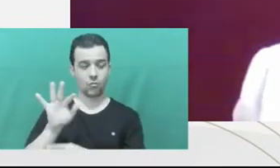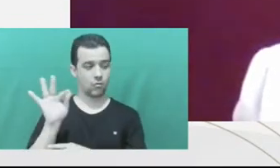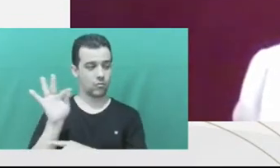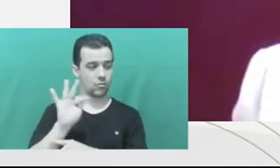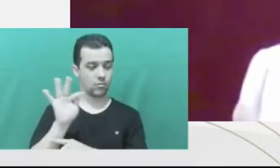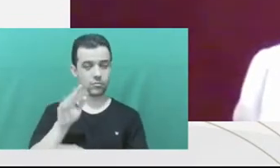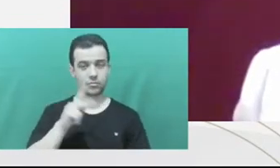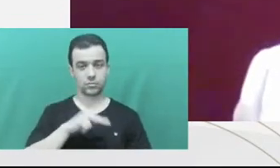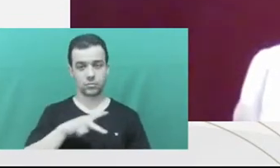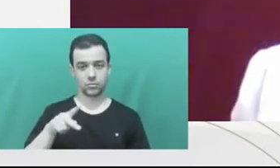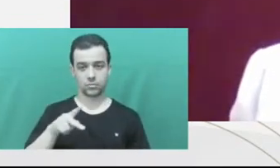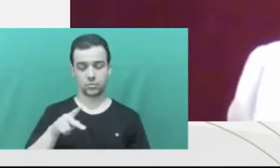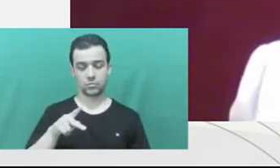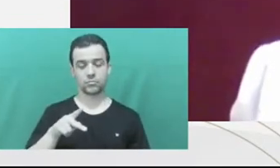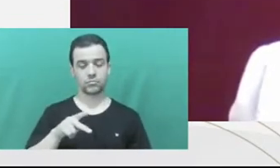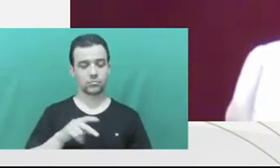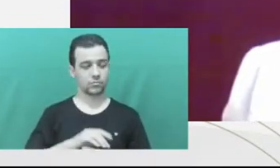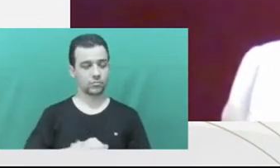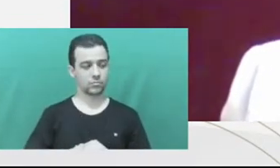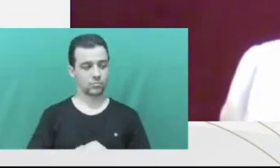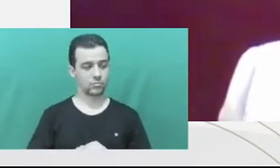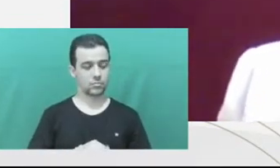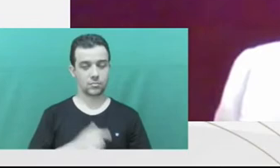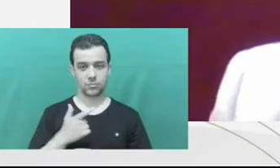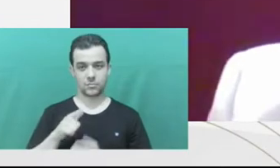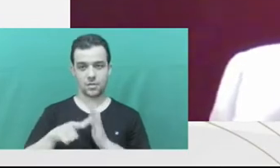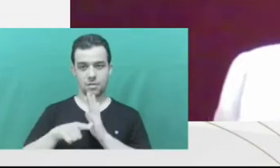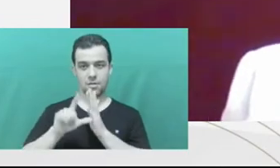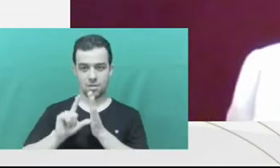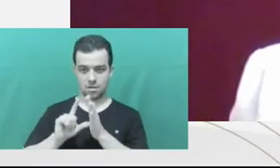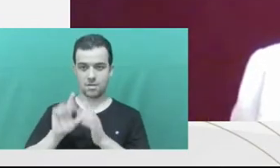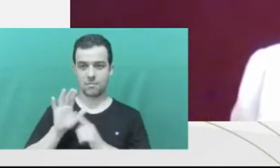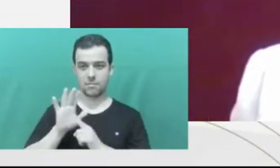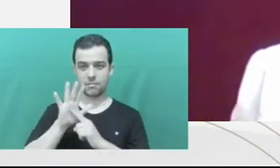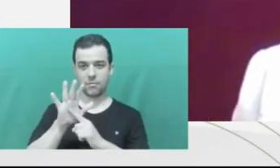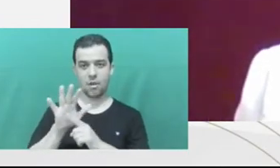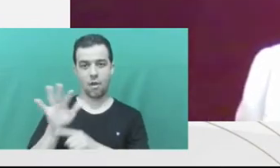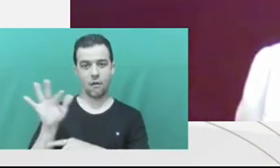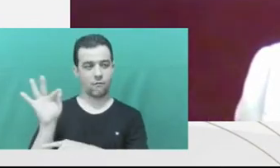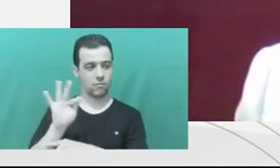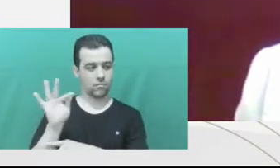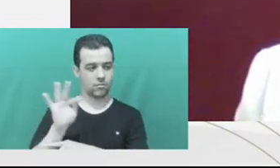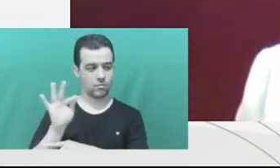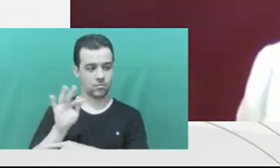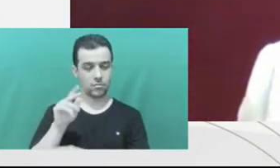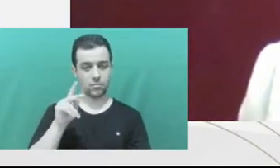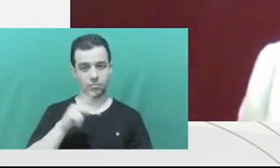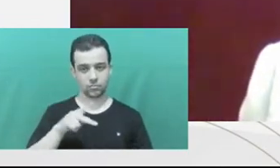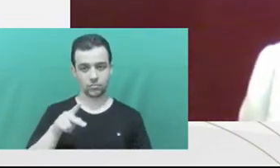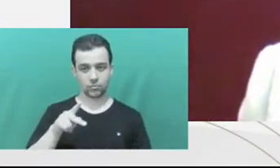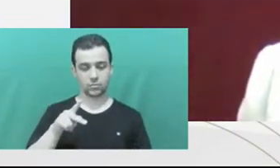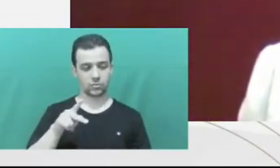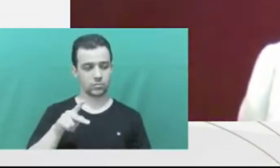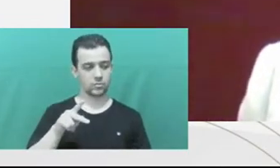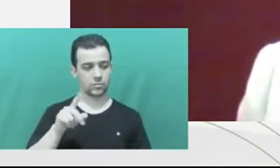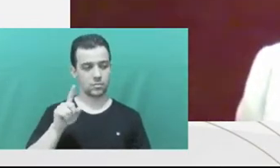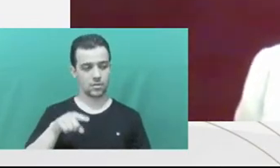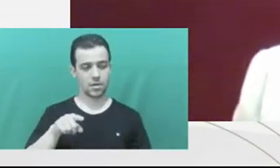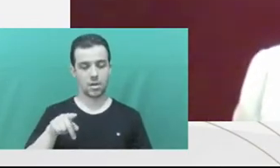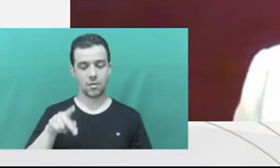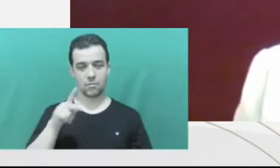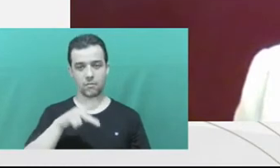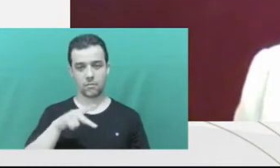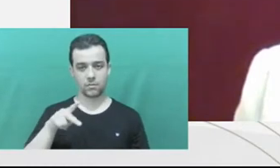let's, I'm going to introduce professor, professor George Fisher. We hadn't introduced him